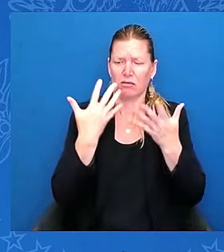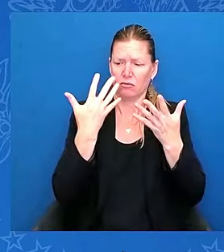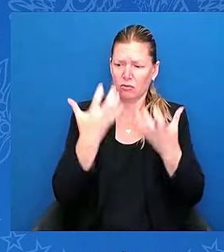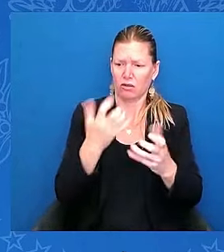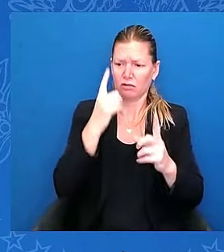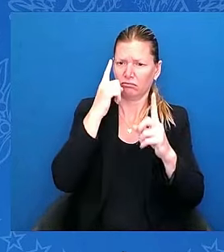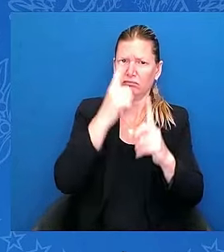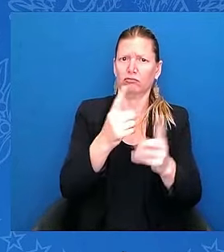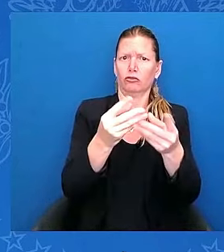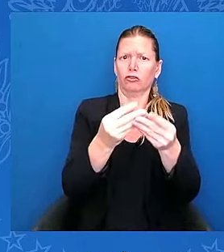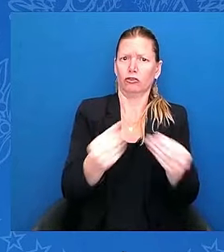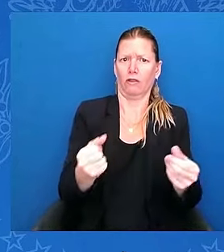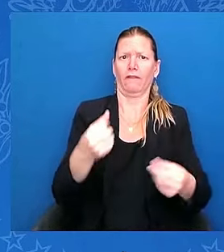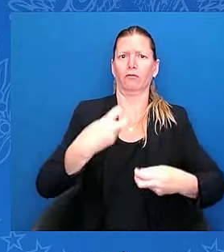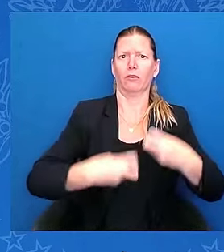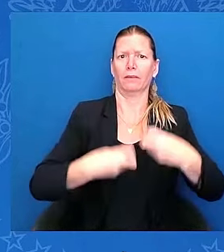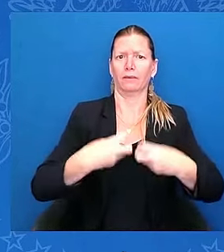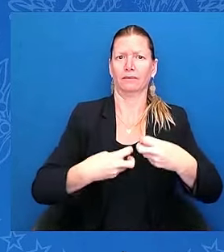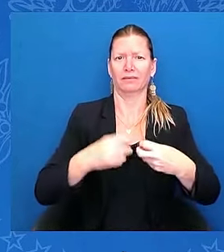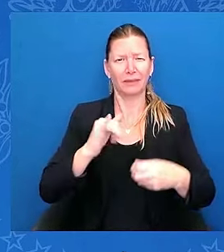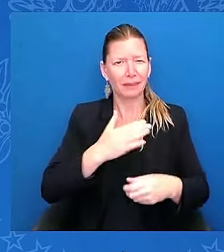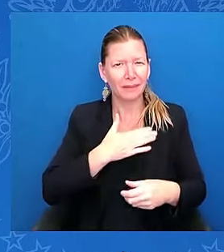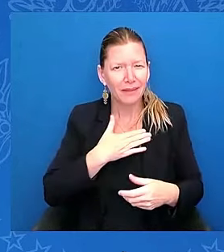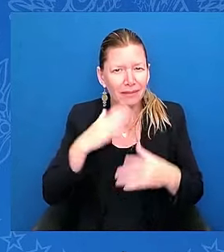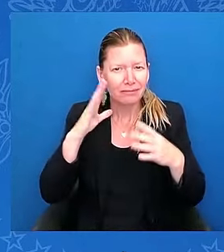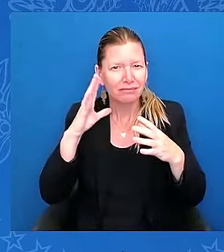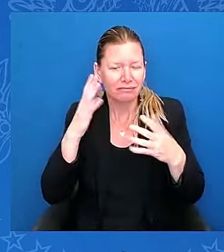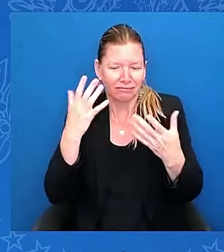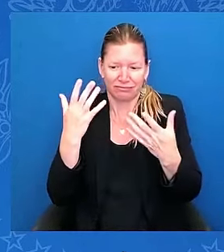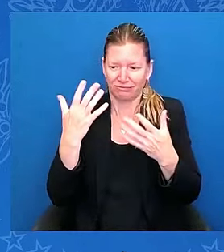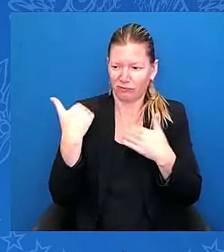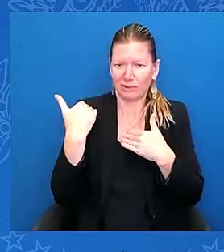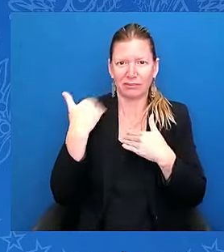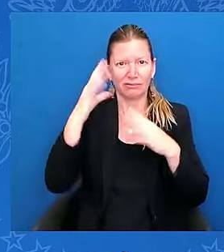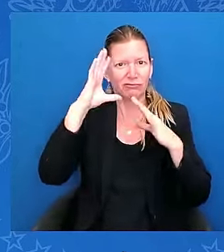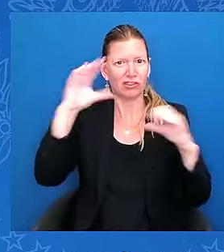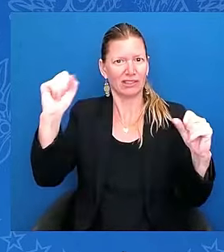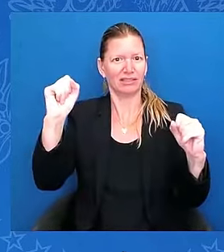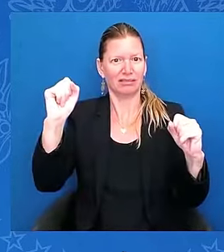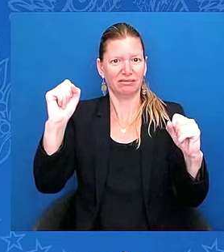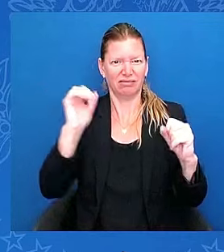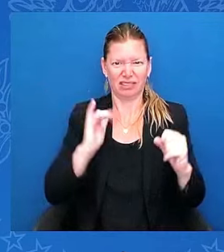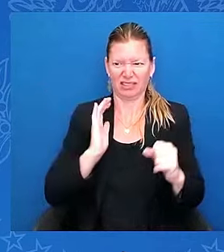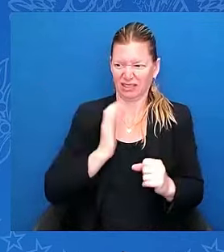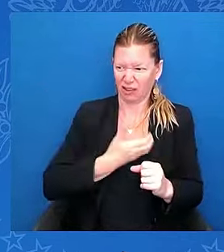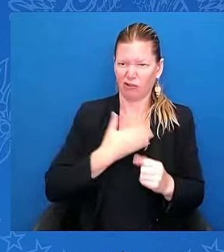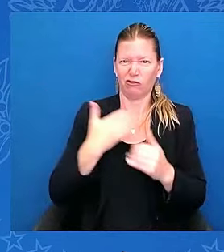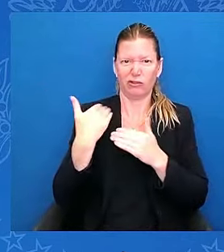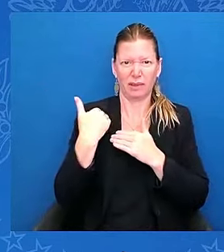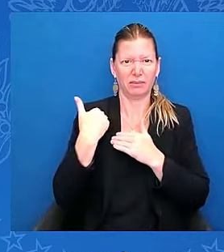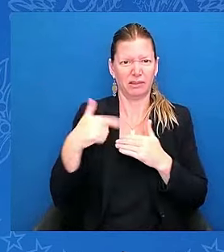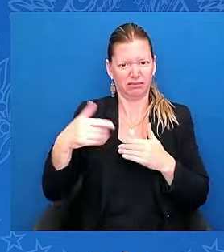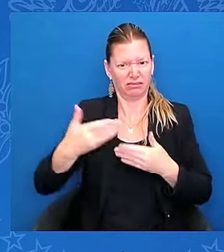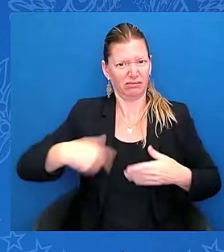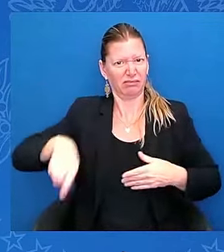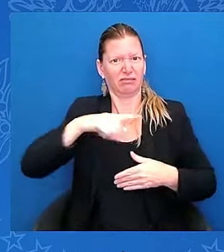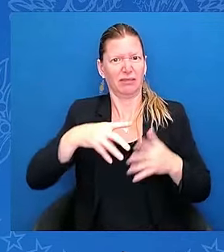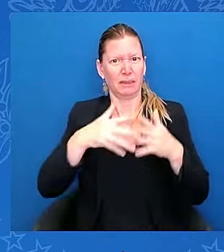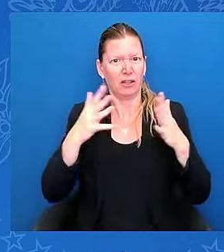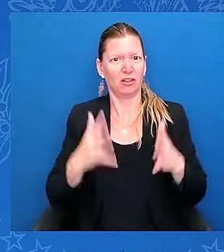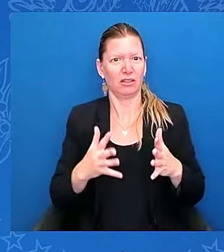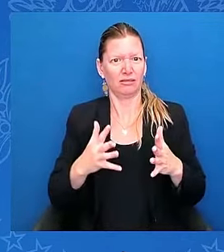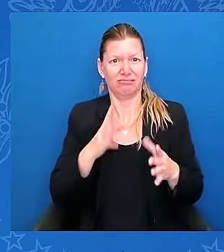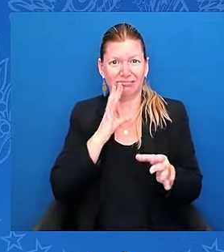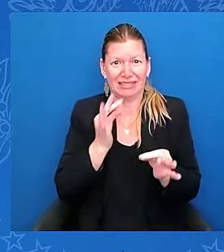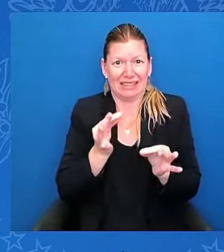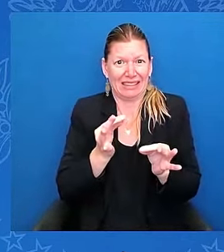That's our responsibility as Americans. Because the simple truth is, there's not a single damn thing we can't do if we put our minds in it. But we've got to remember who